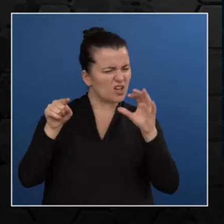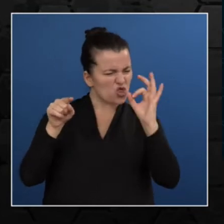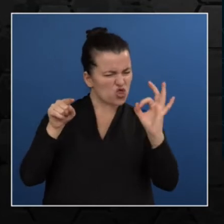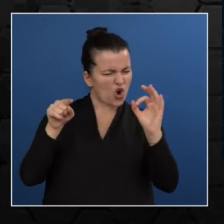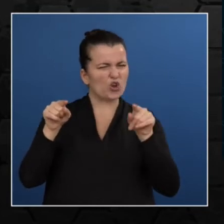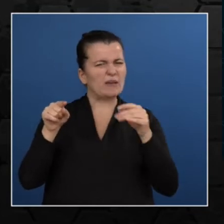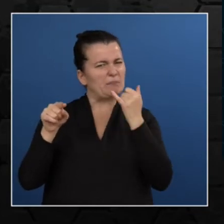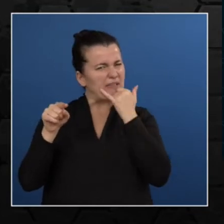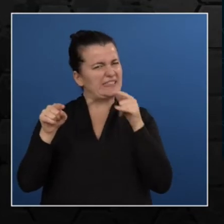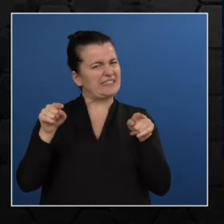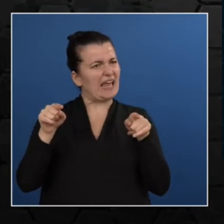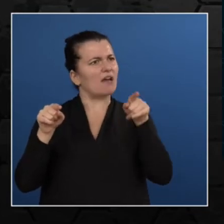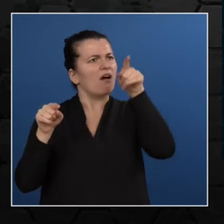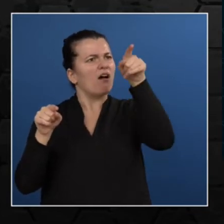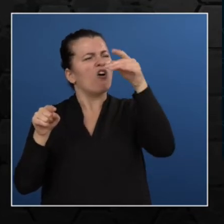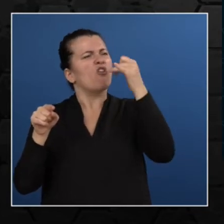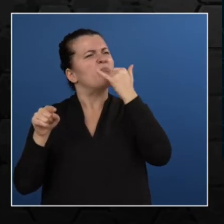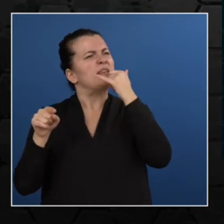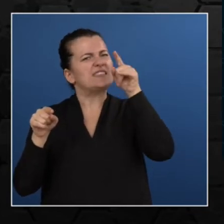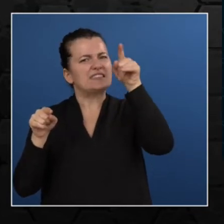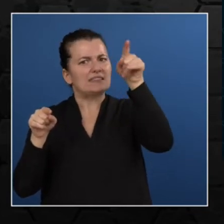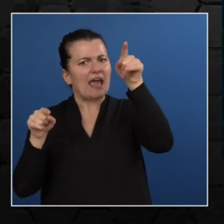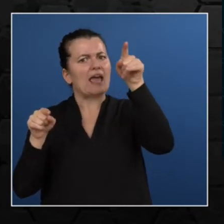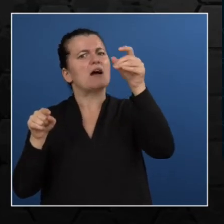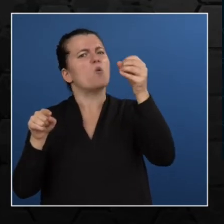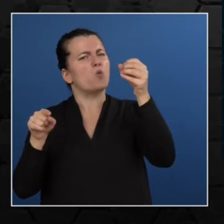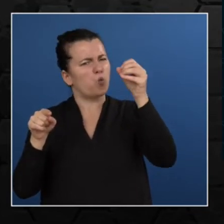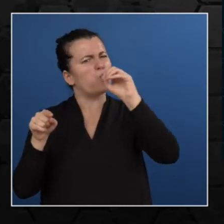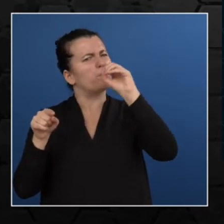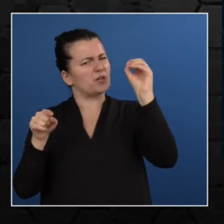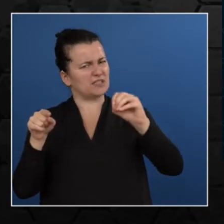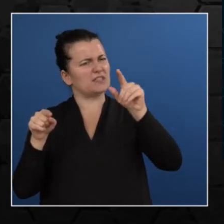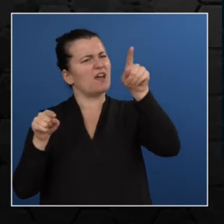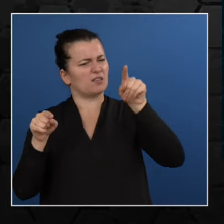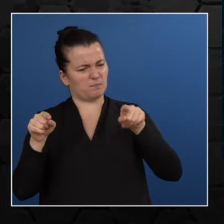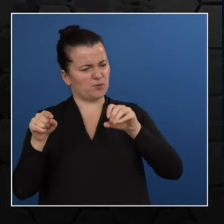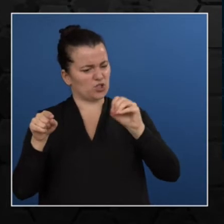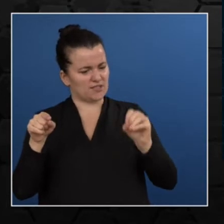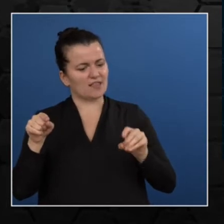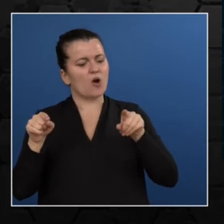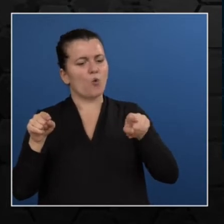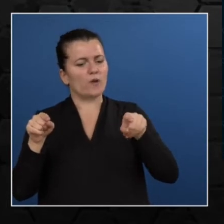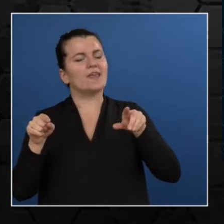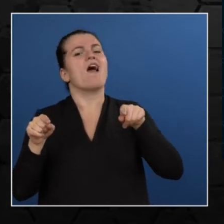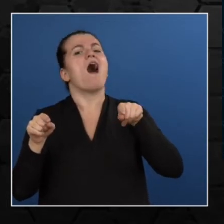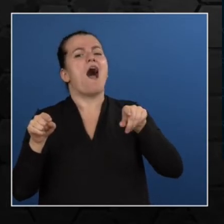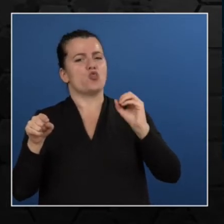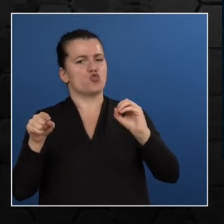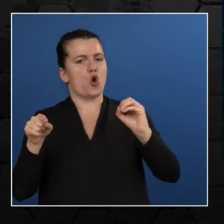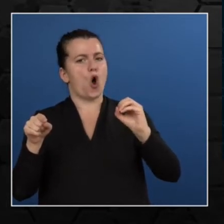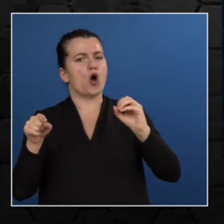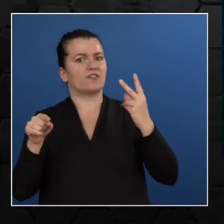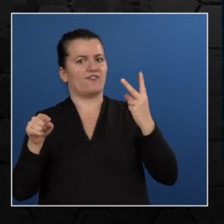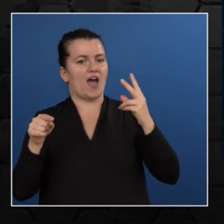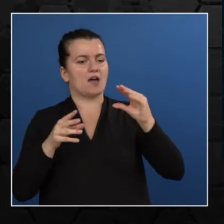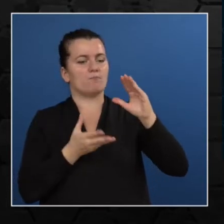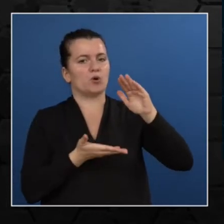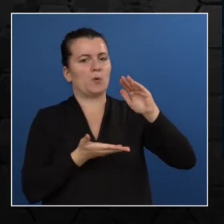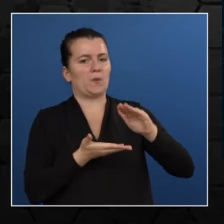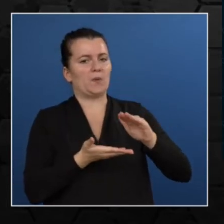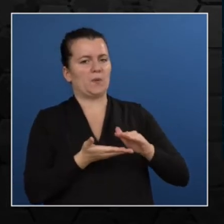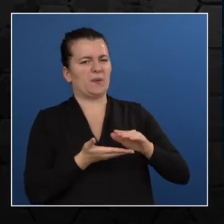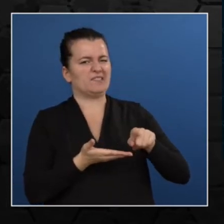contributes to that error. And subsequently, we're going to update the values of the nodes so as to minimize the error